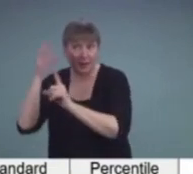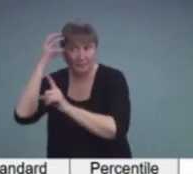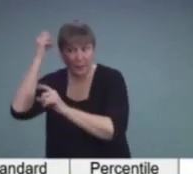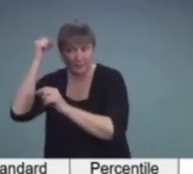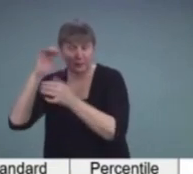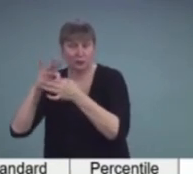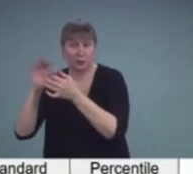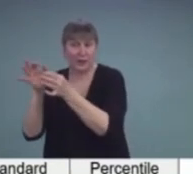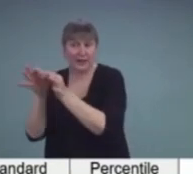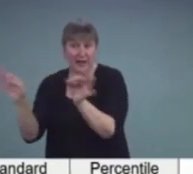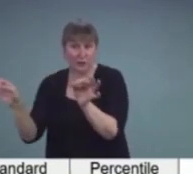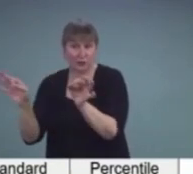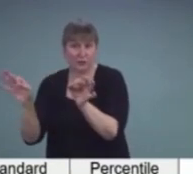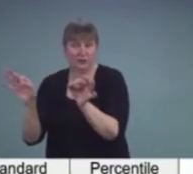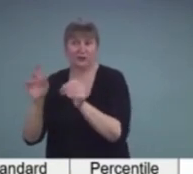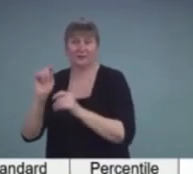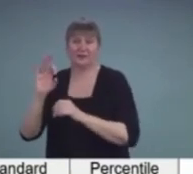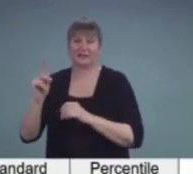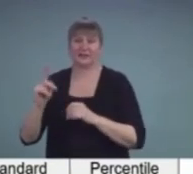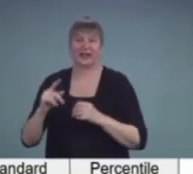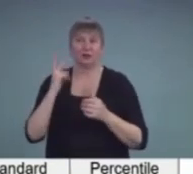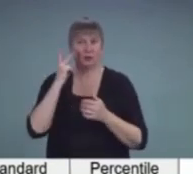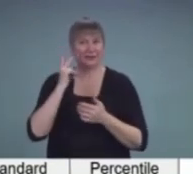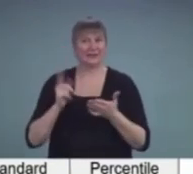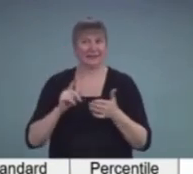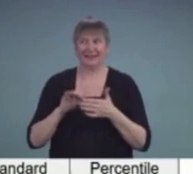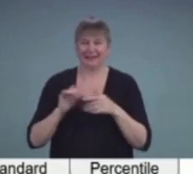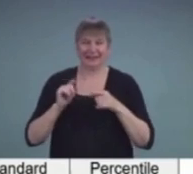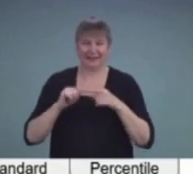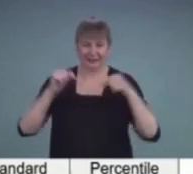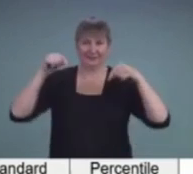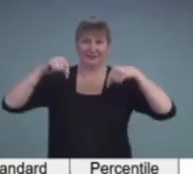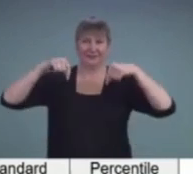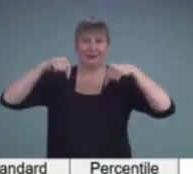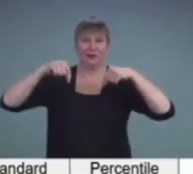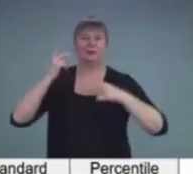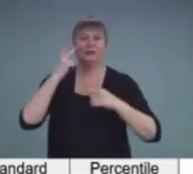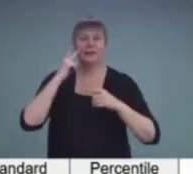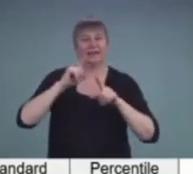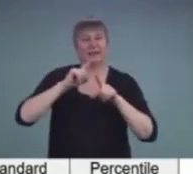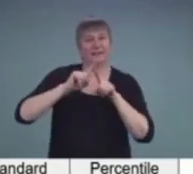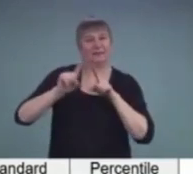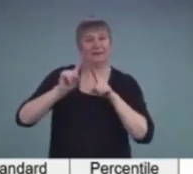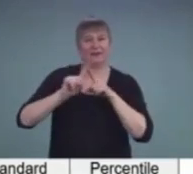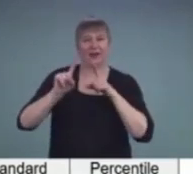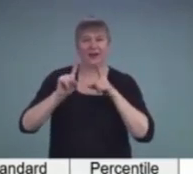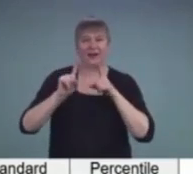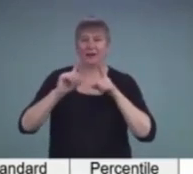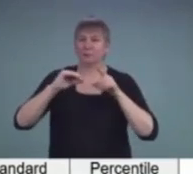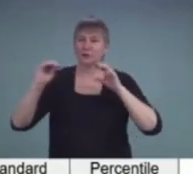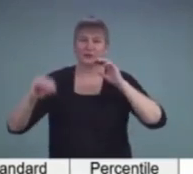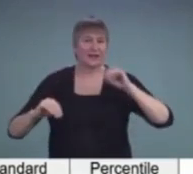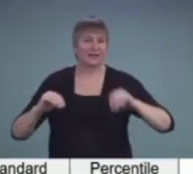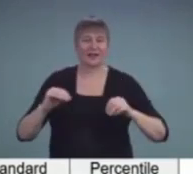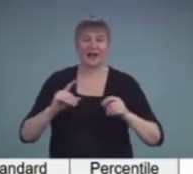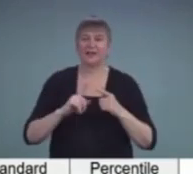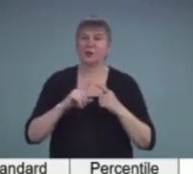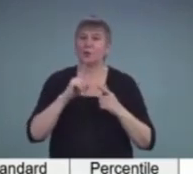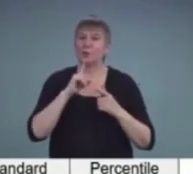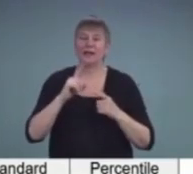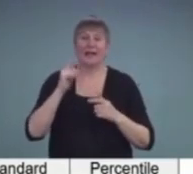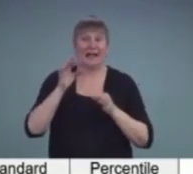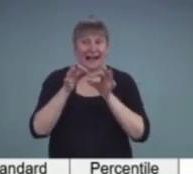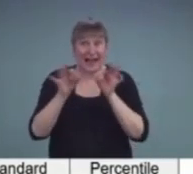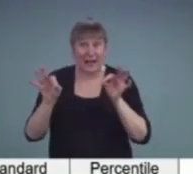And you can see here the percentile ranks if you just look at those in language memory is very low. Expressive